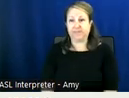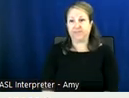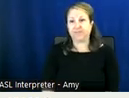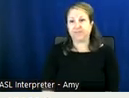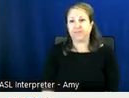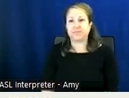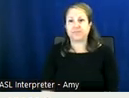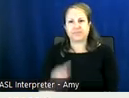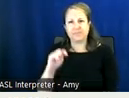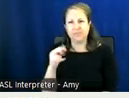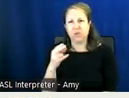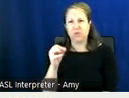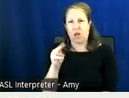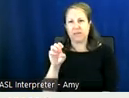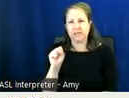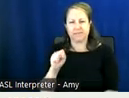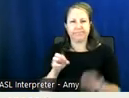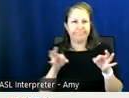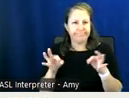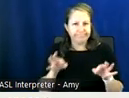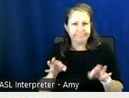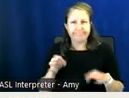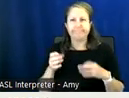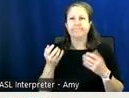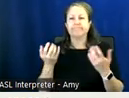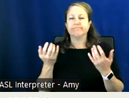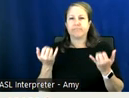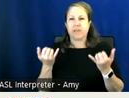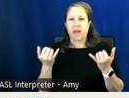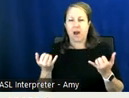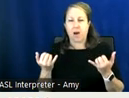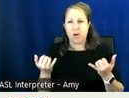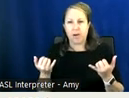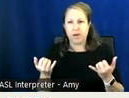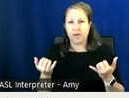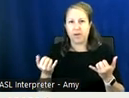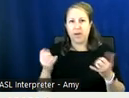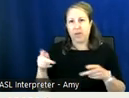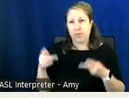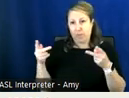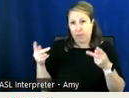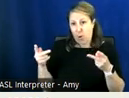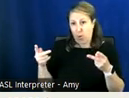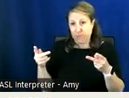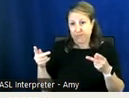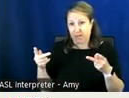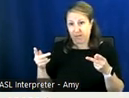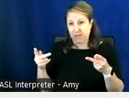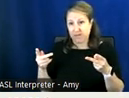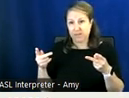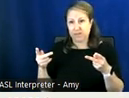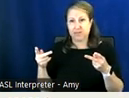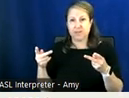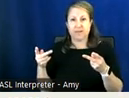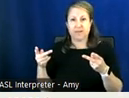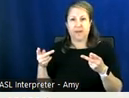so the next few items that i'm going to go through represent the proposals submitted and developed on